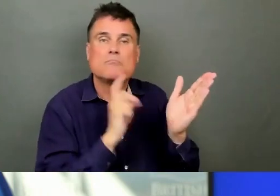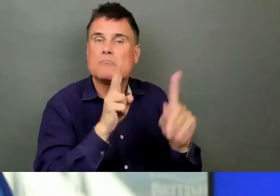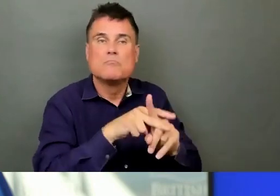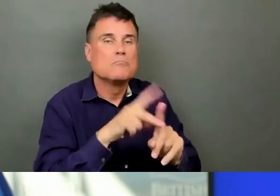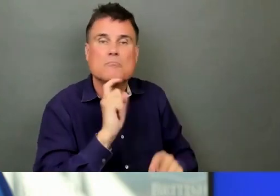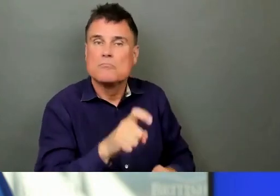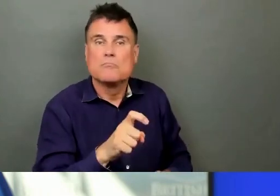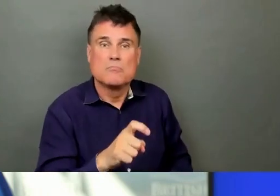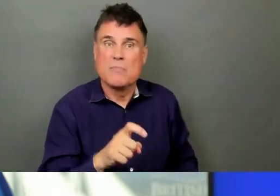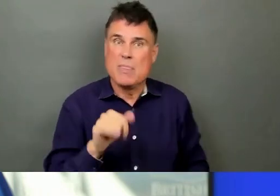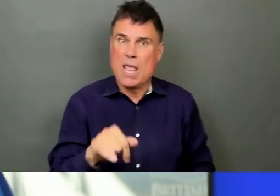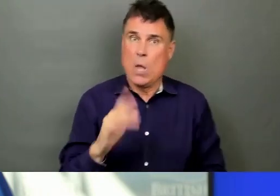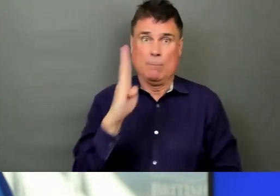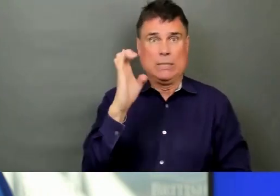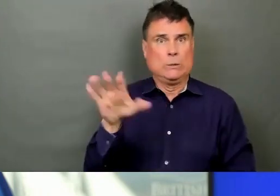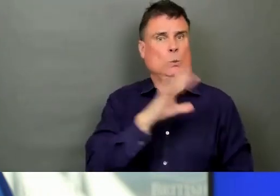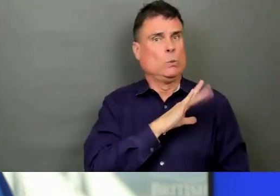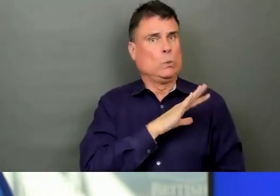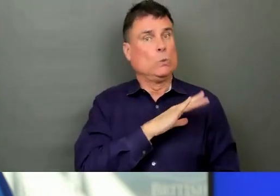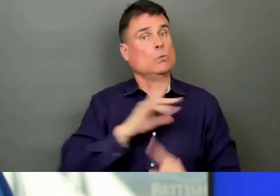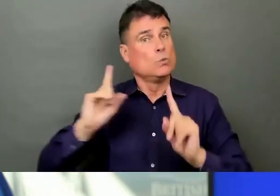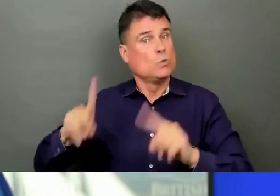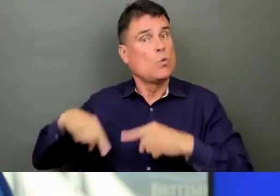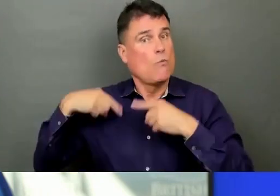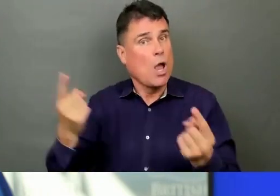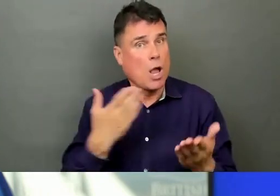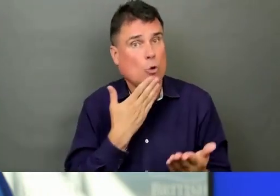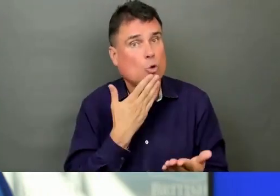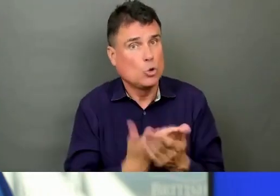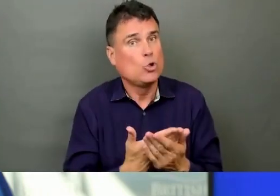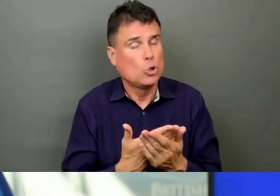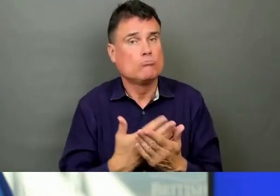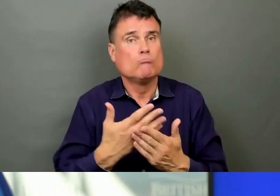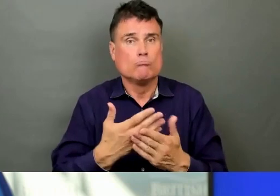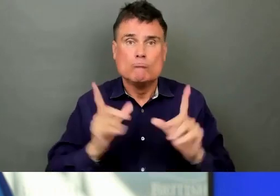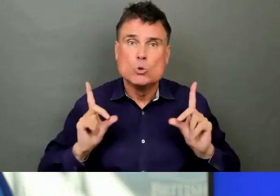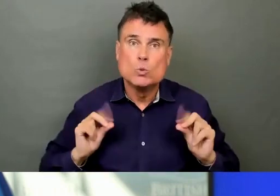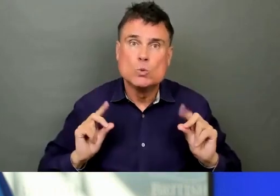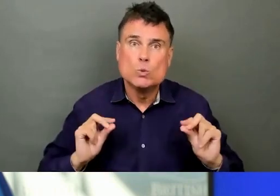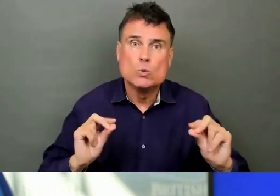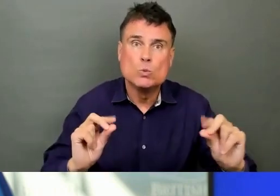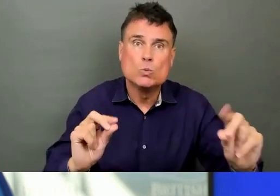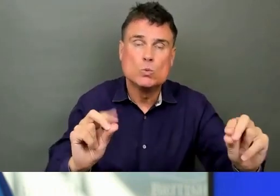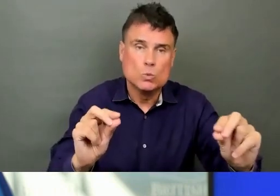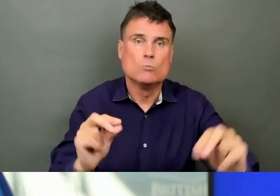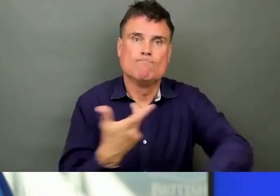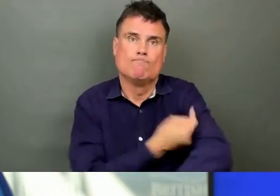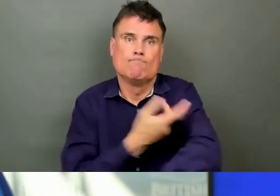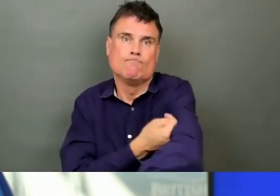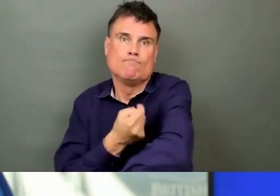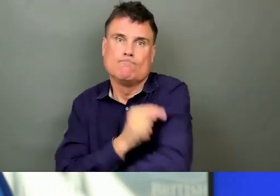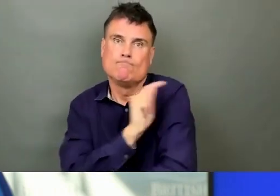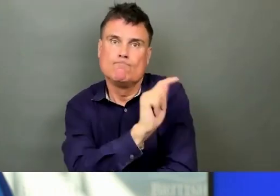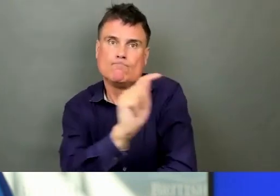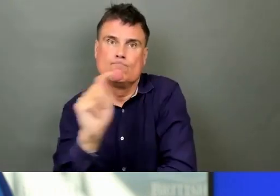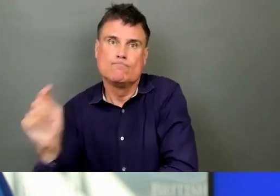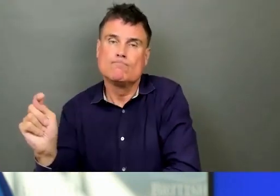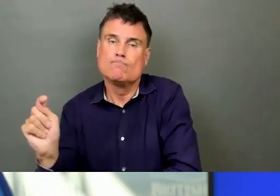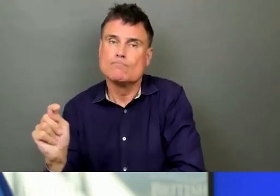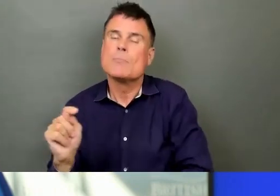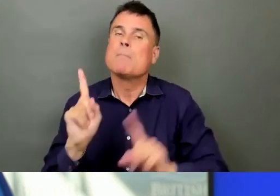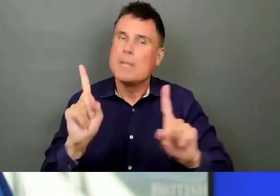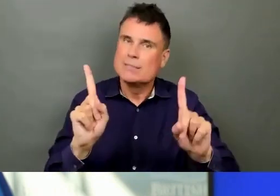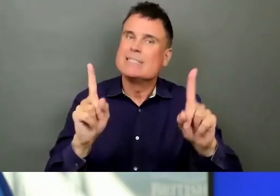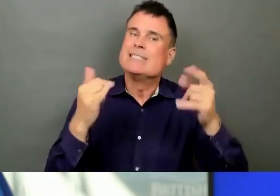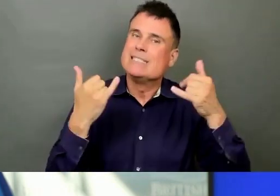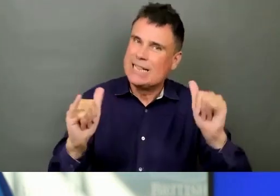look at the numbers, Binder, you'll see that above 50, there's very little